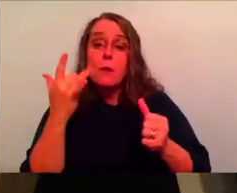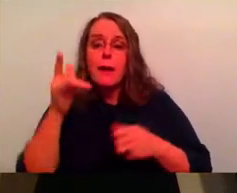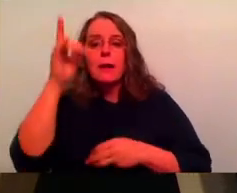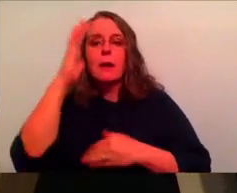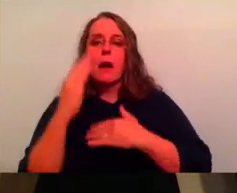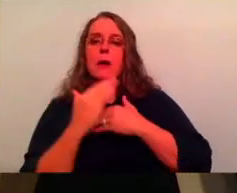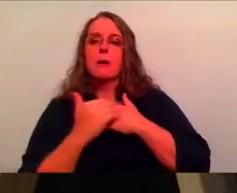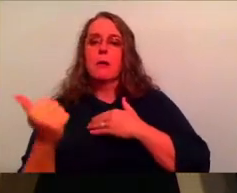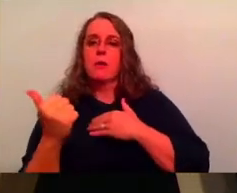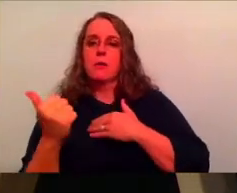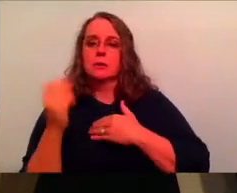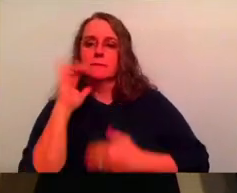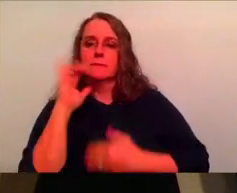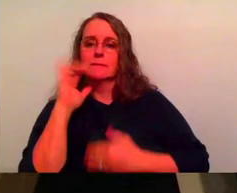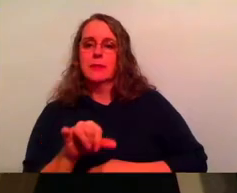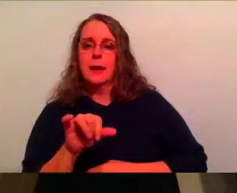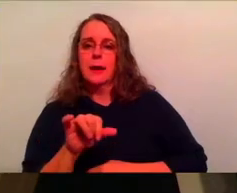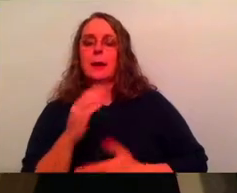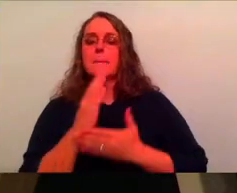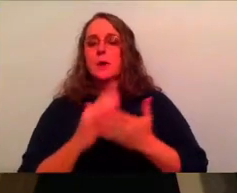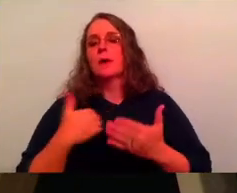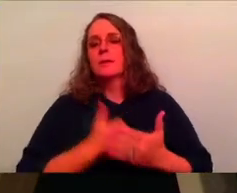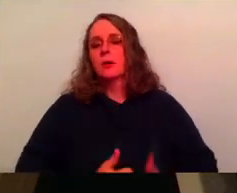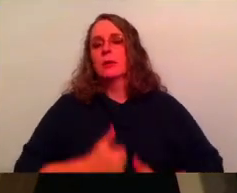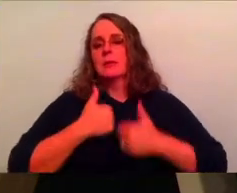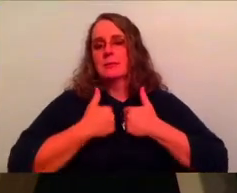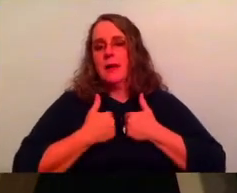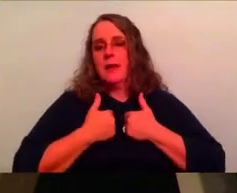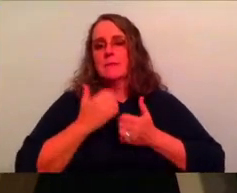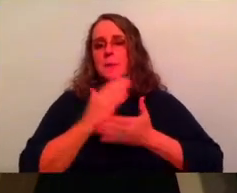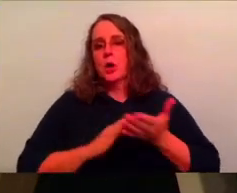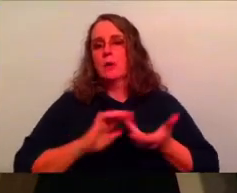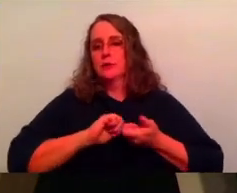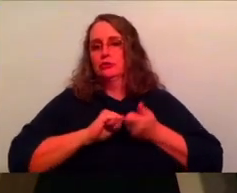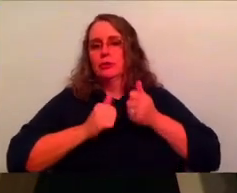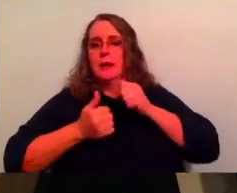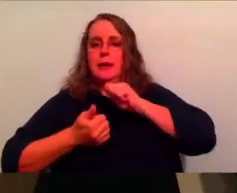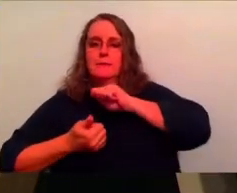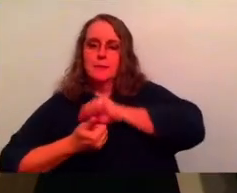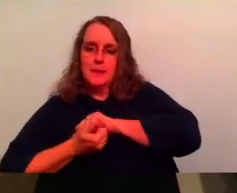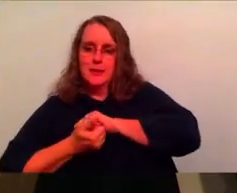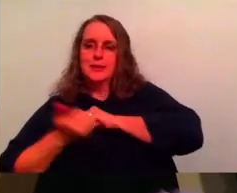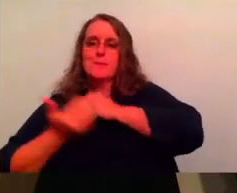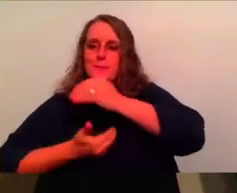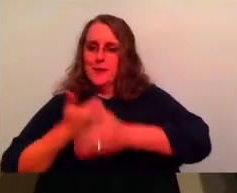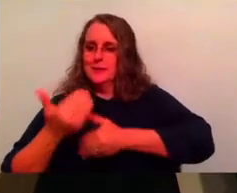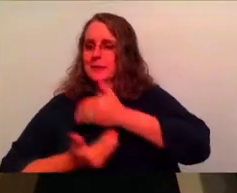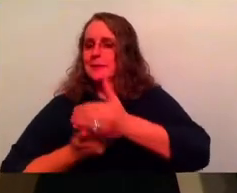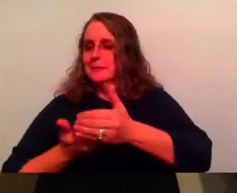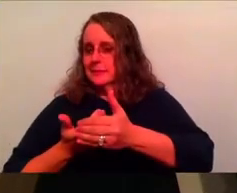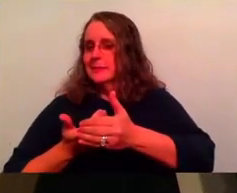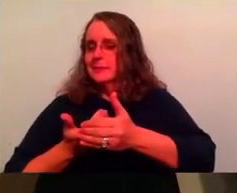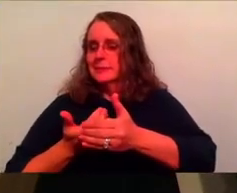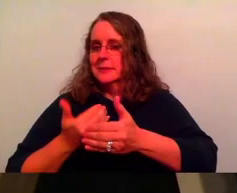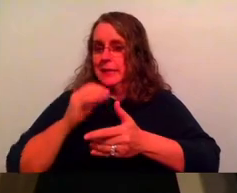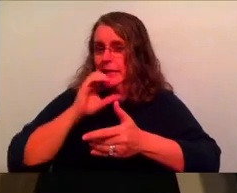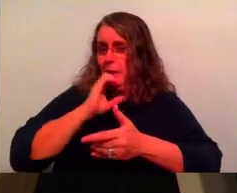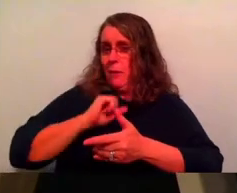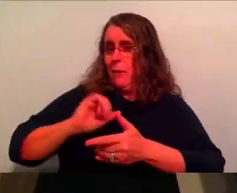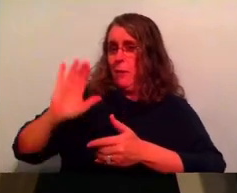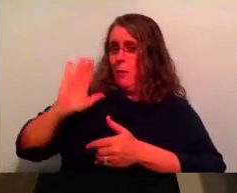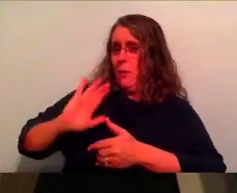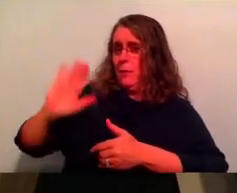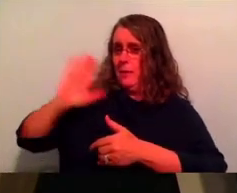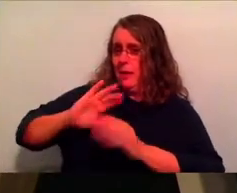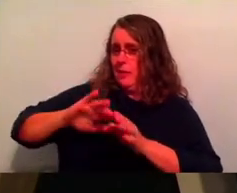part of our, our lives as Christians. It's part of the transformation process that we are going through as we're putting the old behind and we're